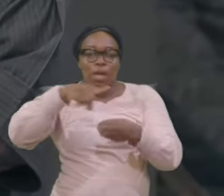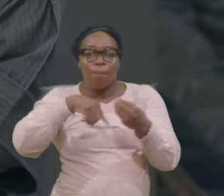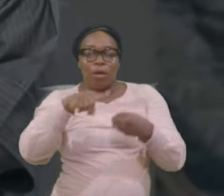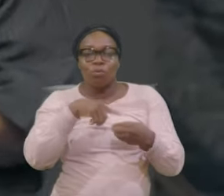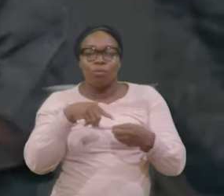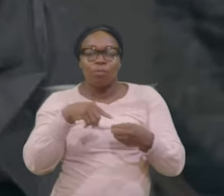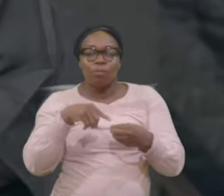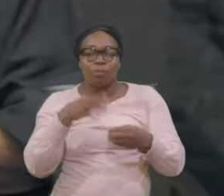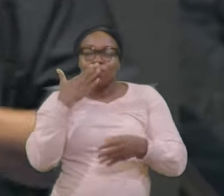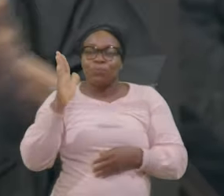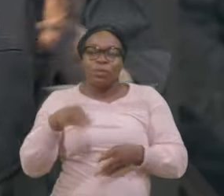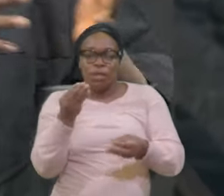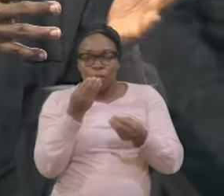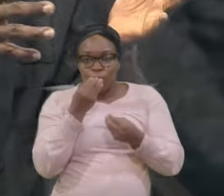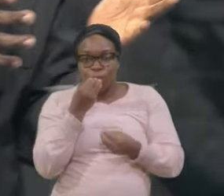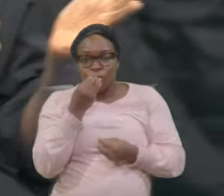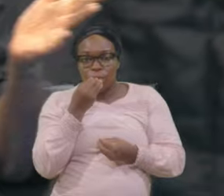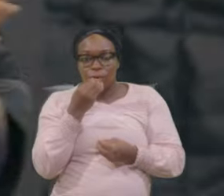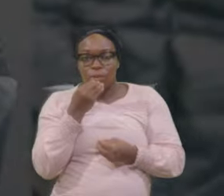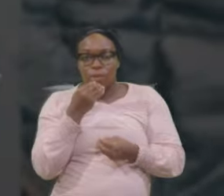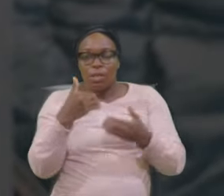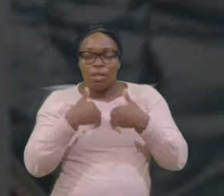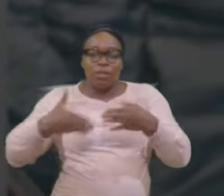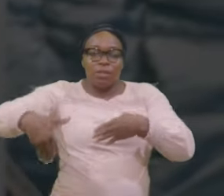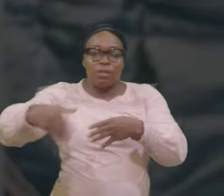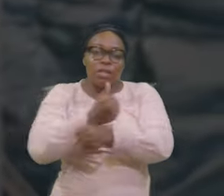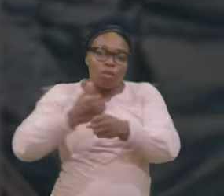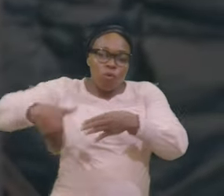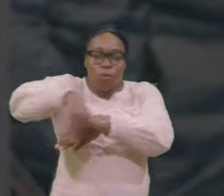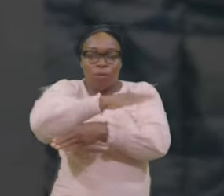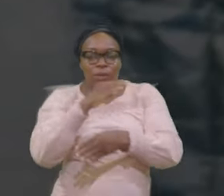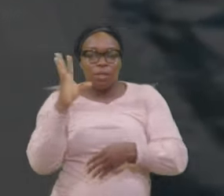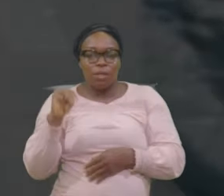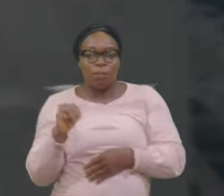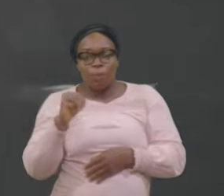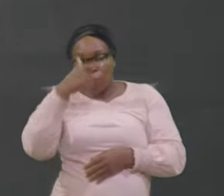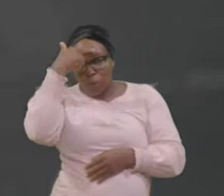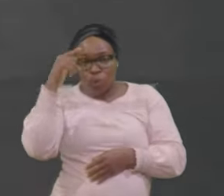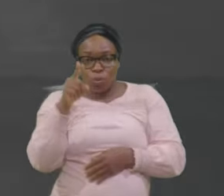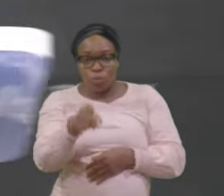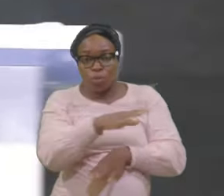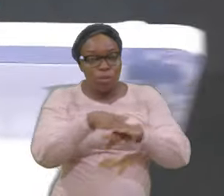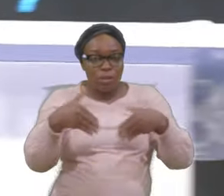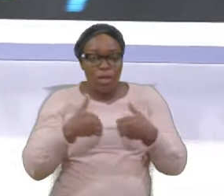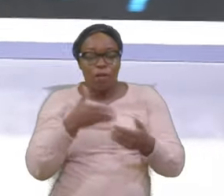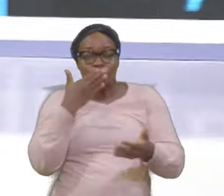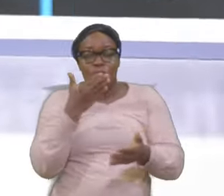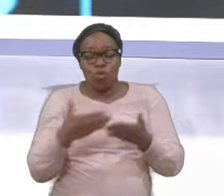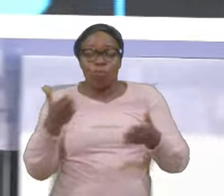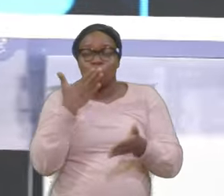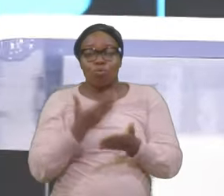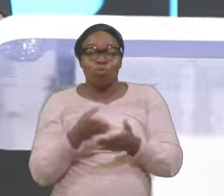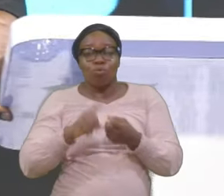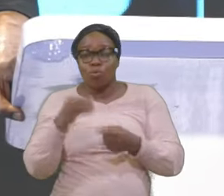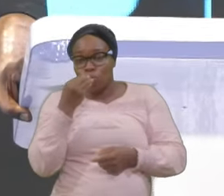Because He had nothing Good To eat My nutrition And